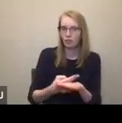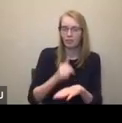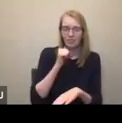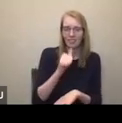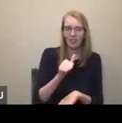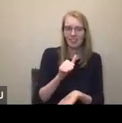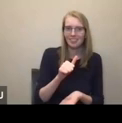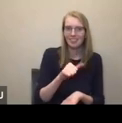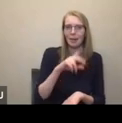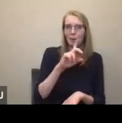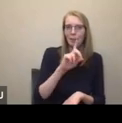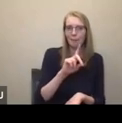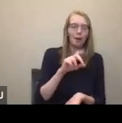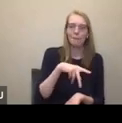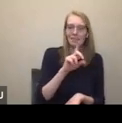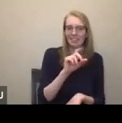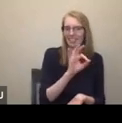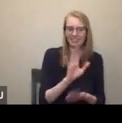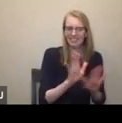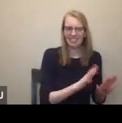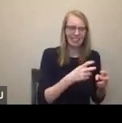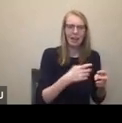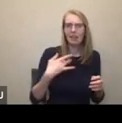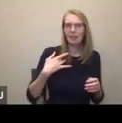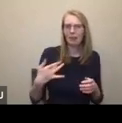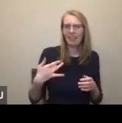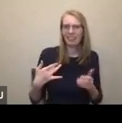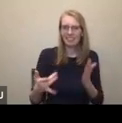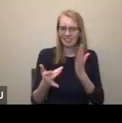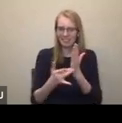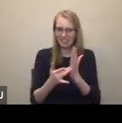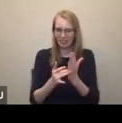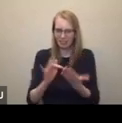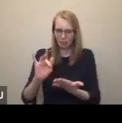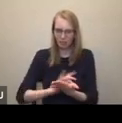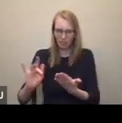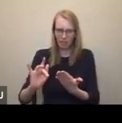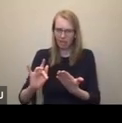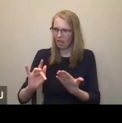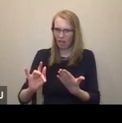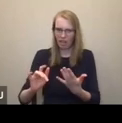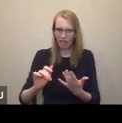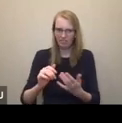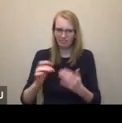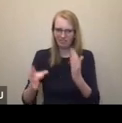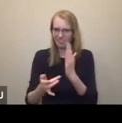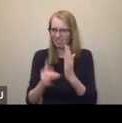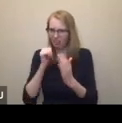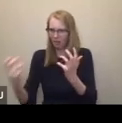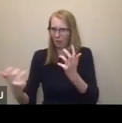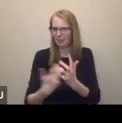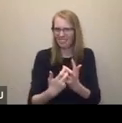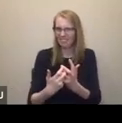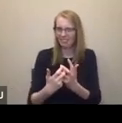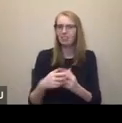version, we have a plain text version. So because our we have so many people with so many different kinds of disabilities. And that's also why we don't use